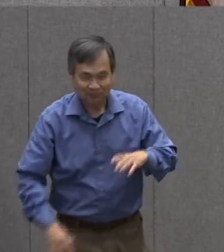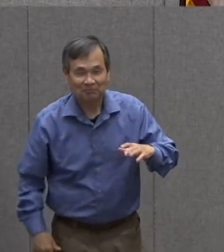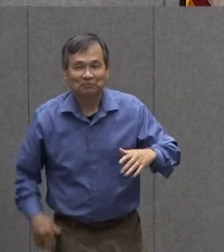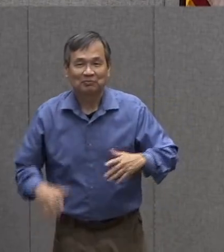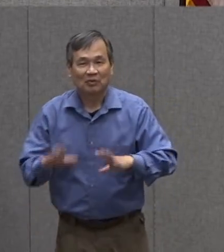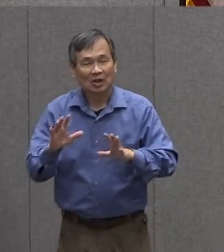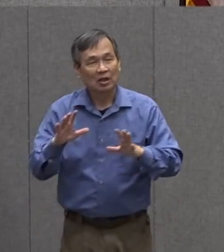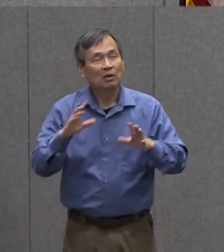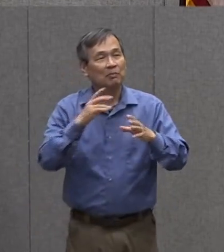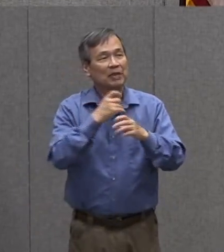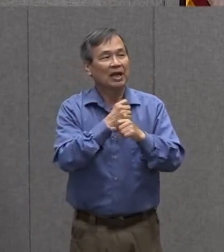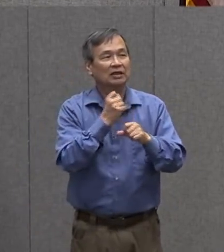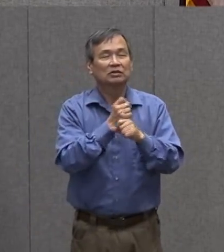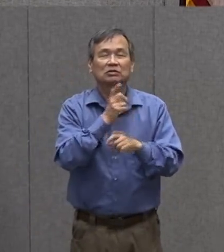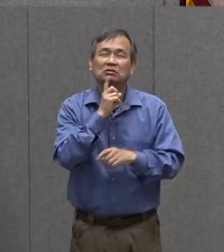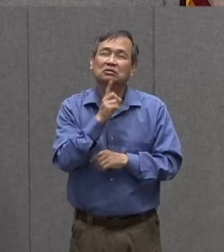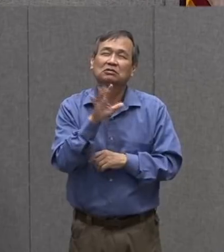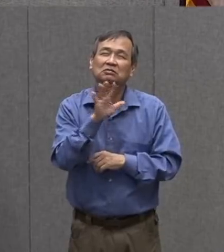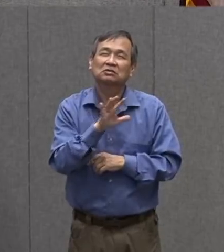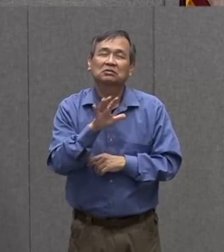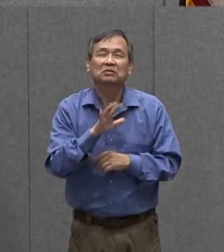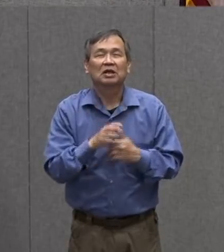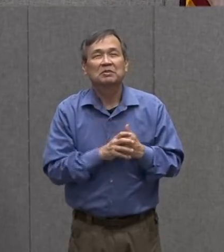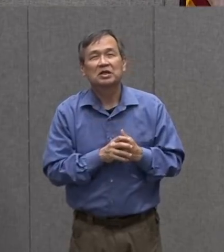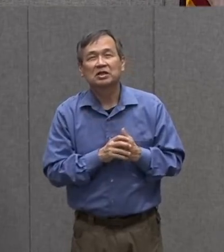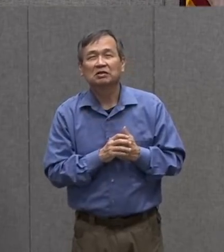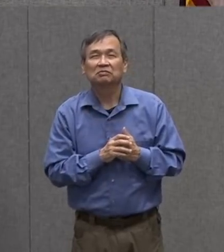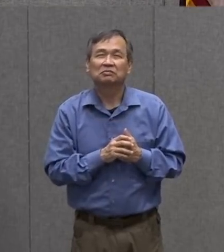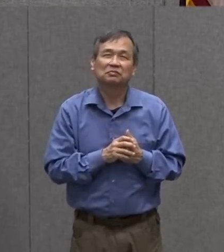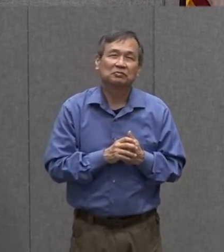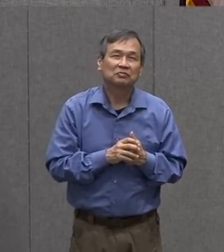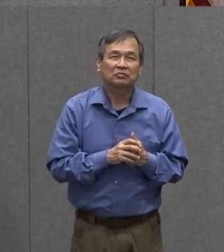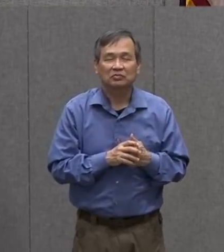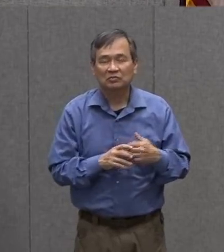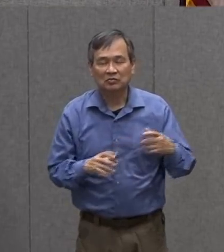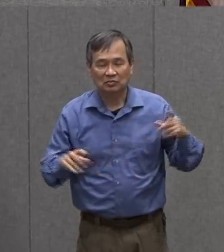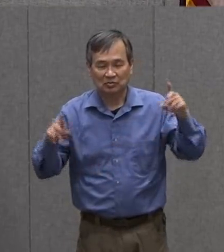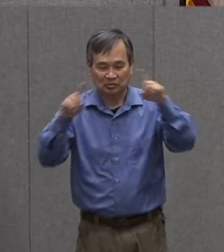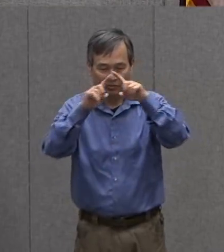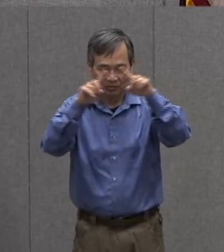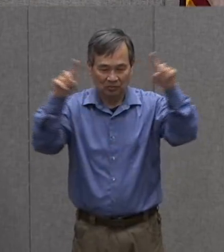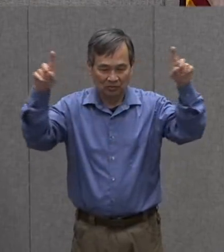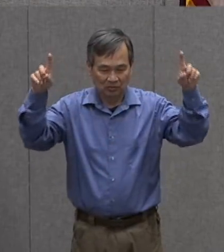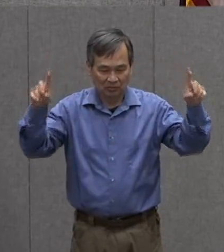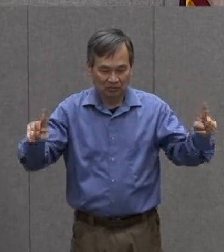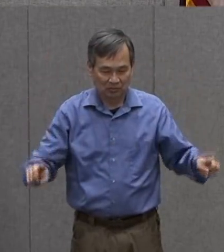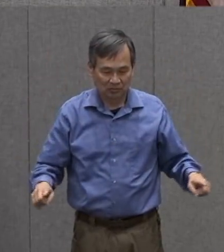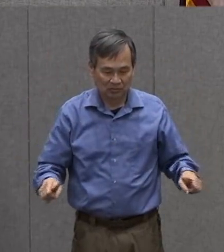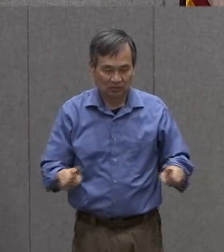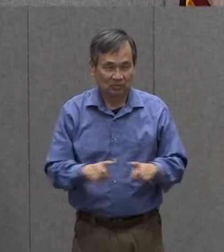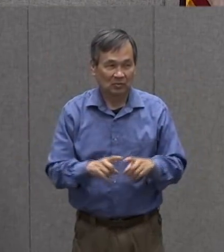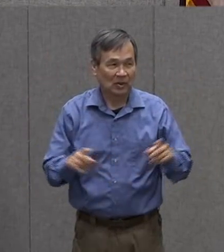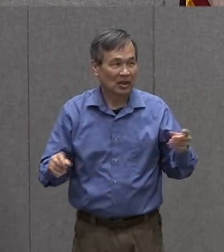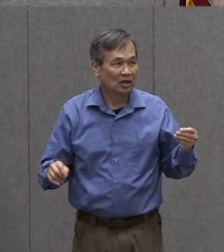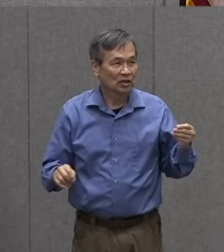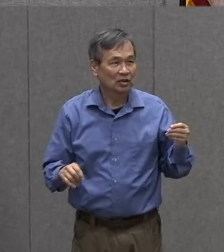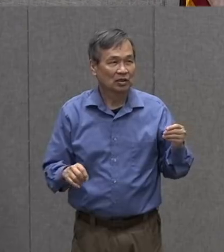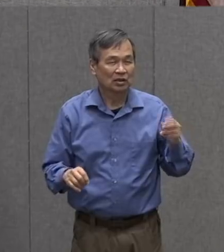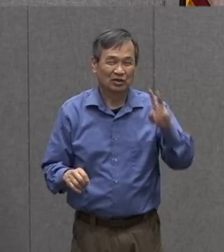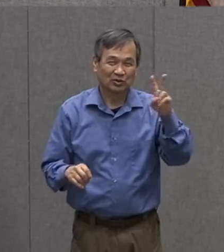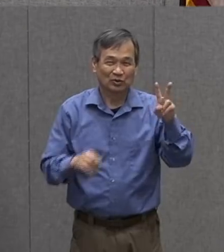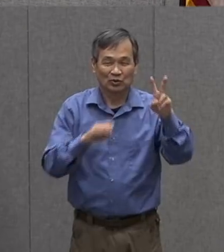sort of measure about a two by two square so it's going to look about this big how big is that